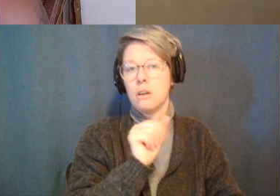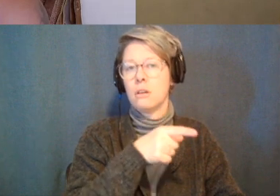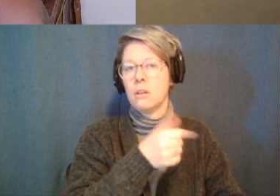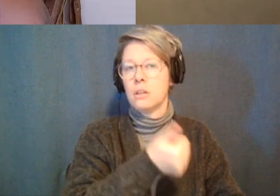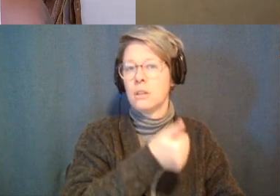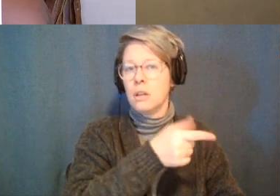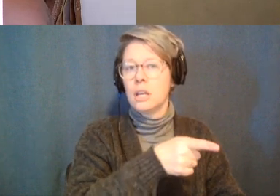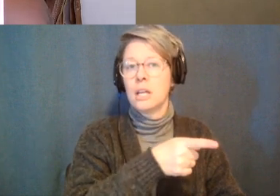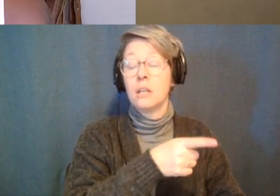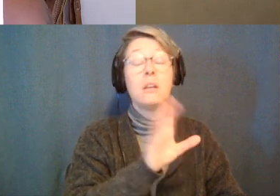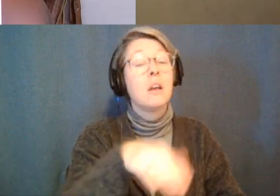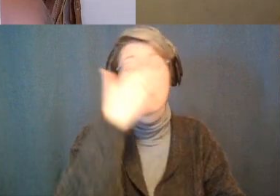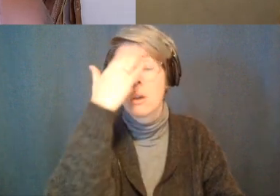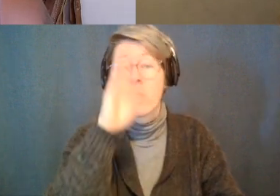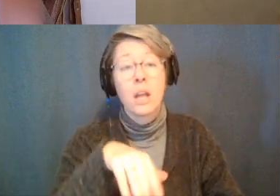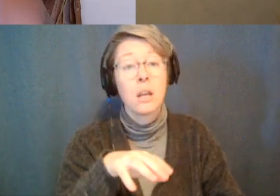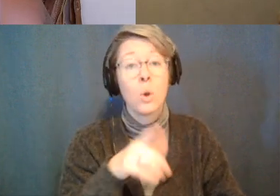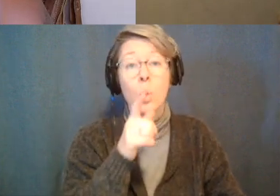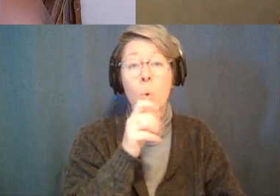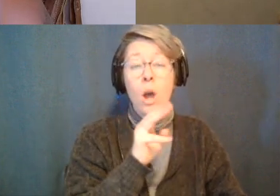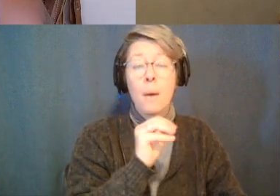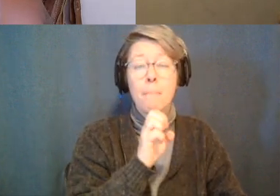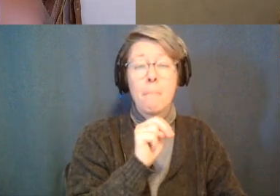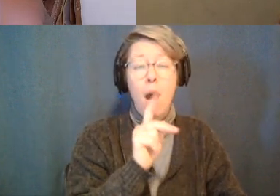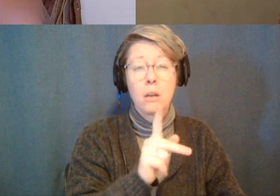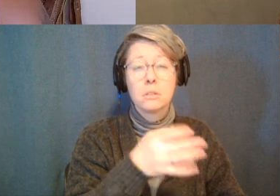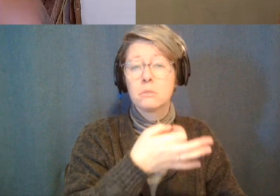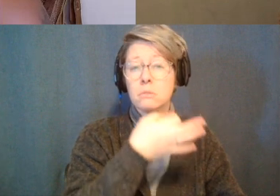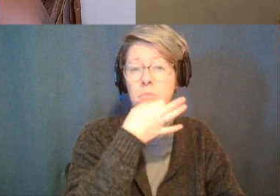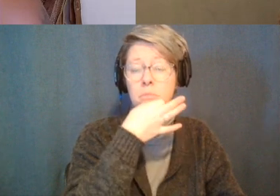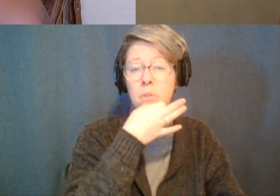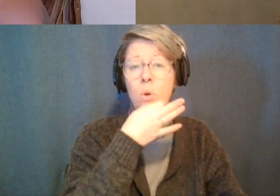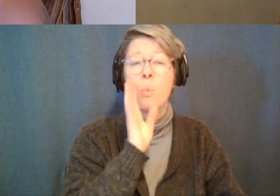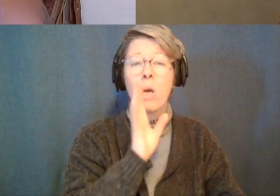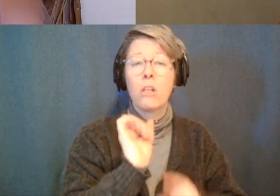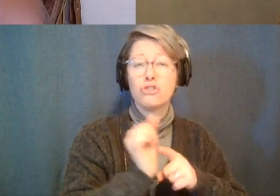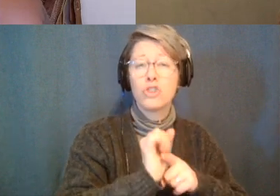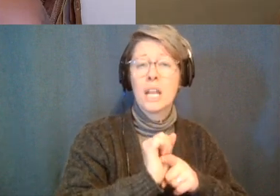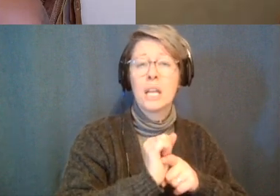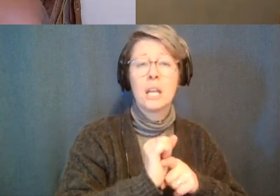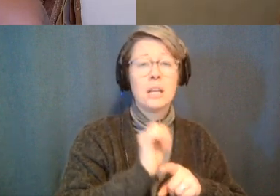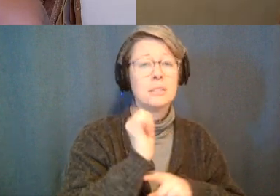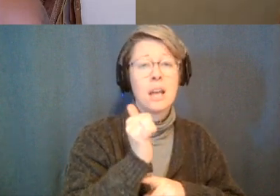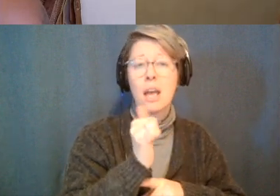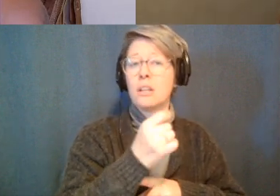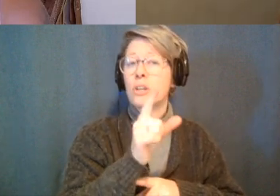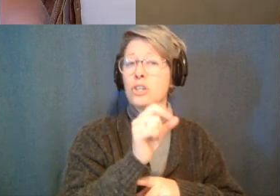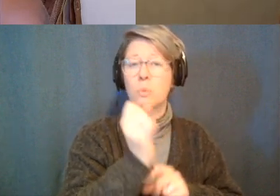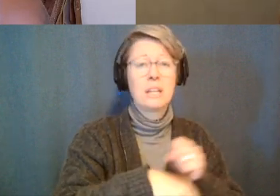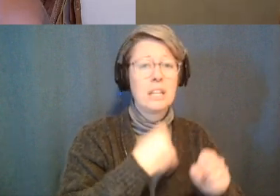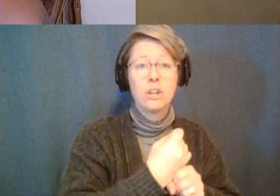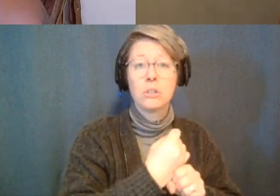monks go decades decades training in the monastery never getting any knowledge about sexual